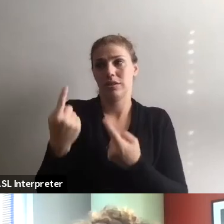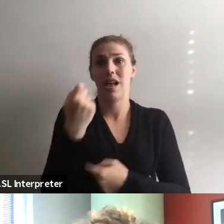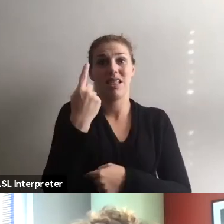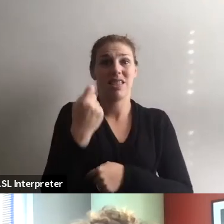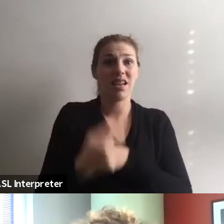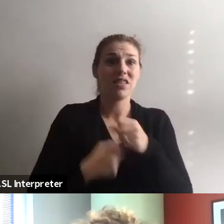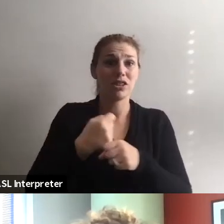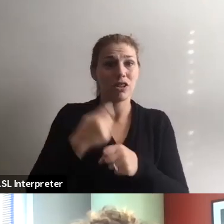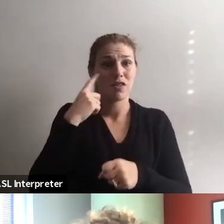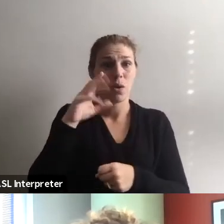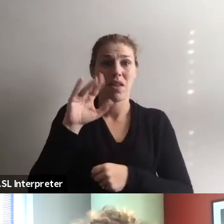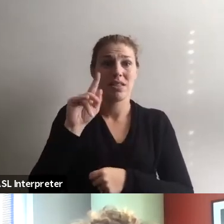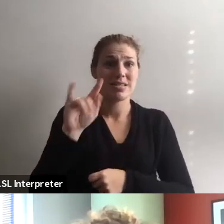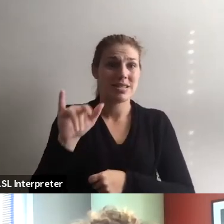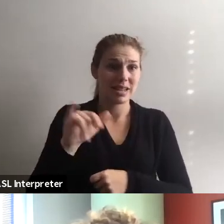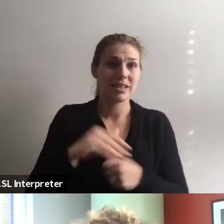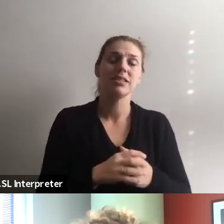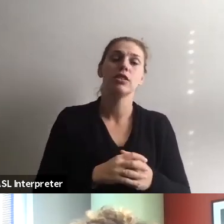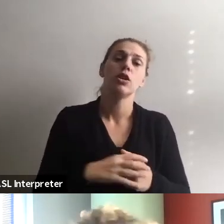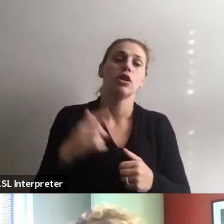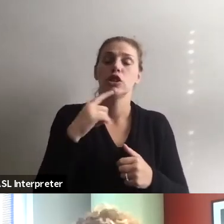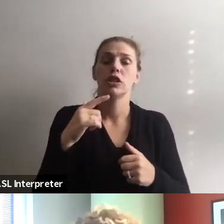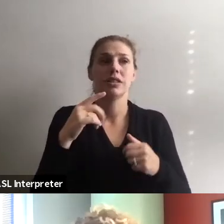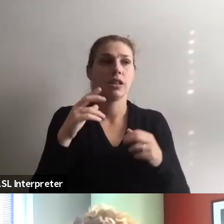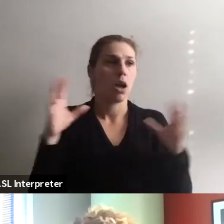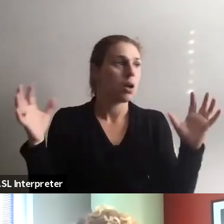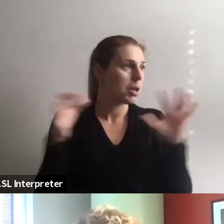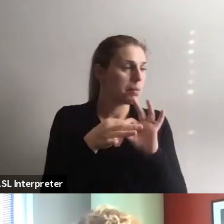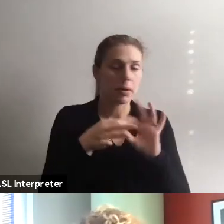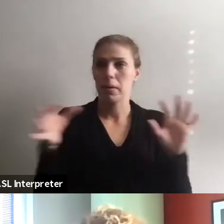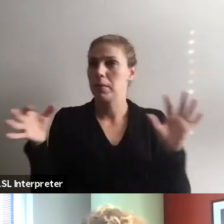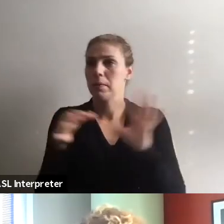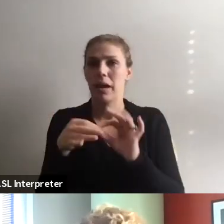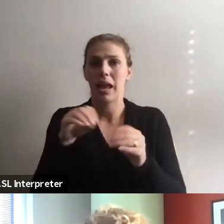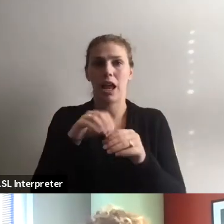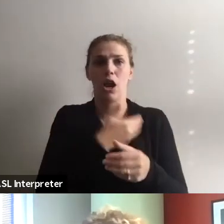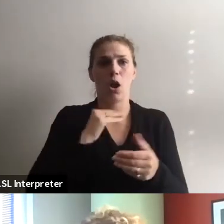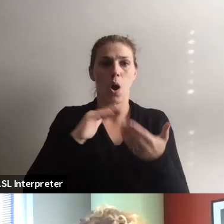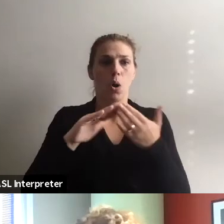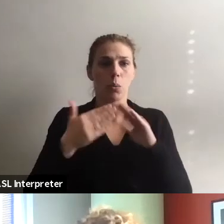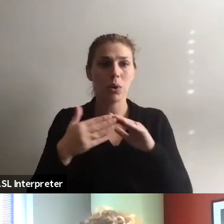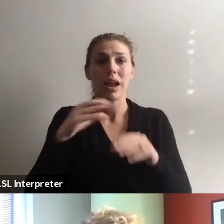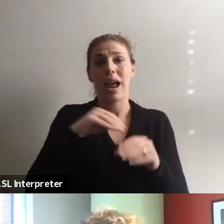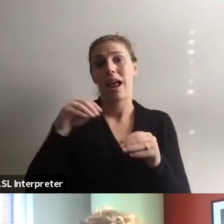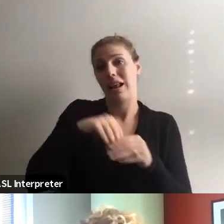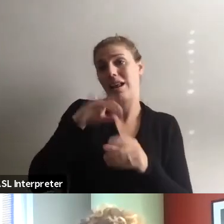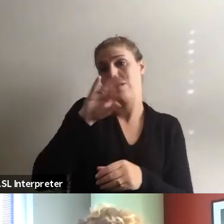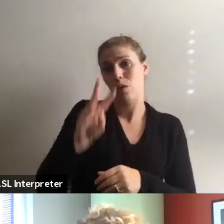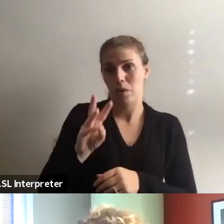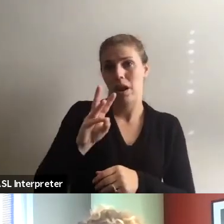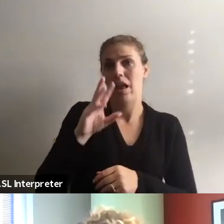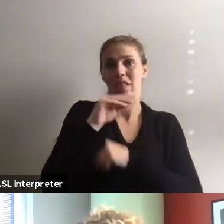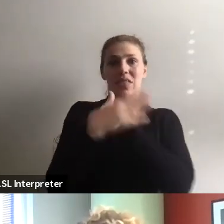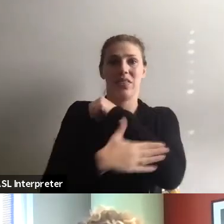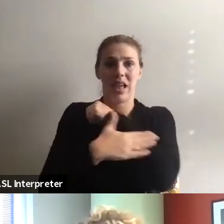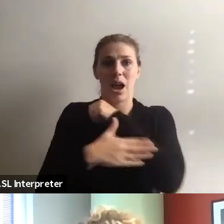years for the City, just building bridges throughout the communities in Fort Wayne and actually the county and